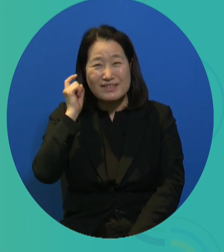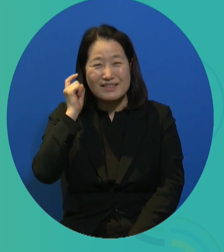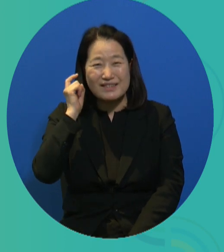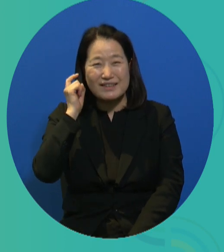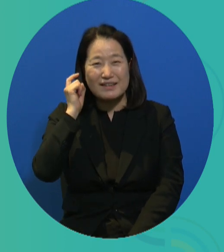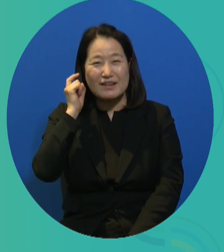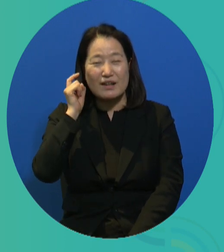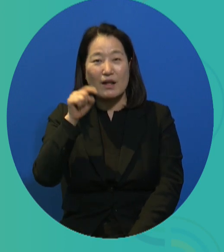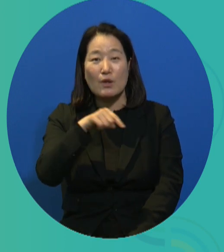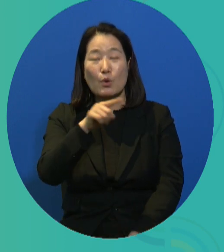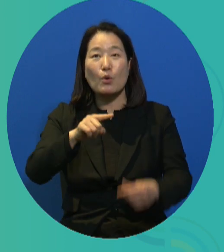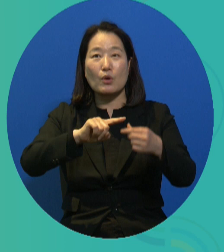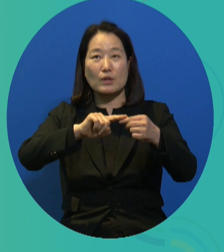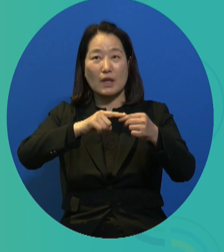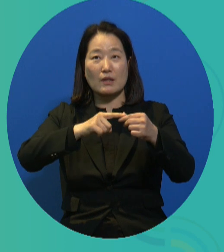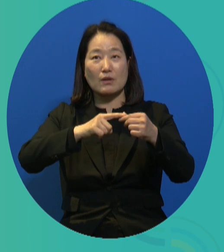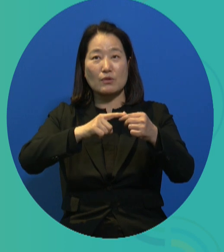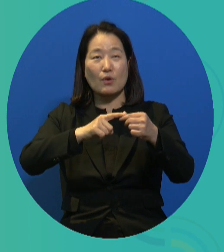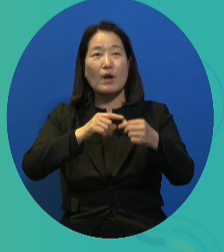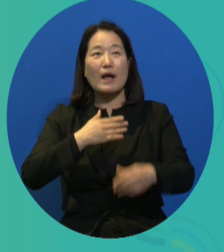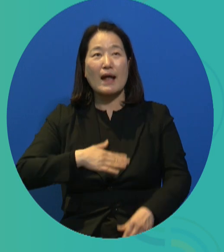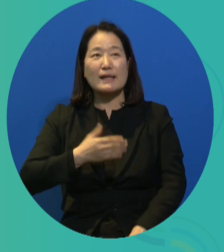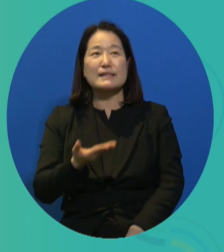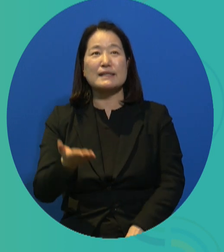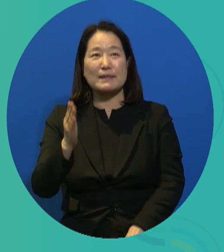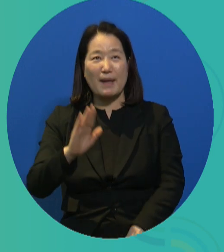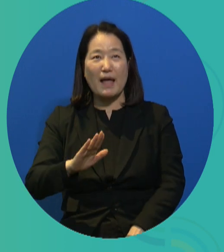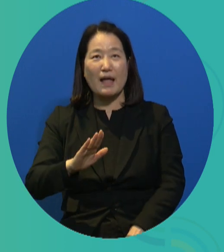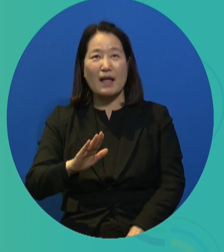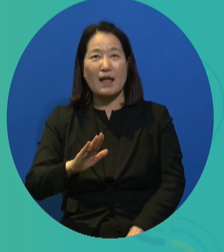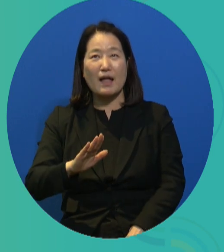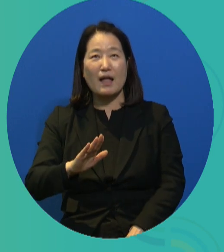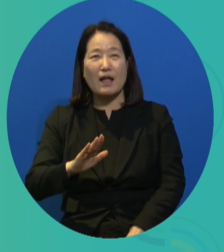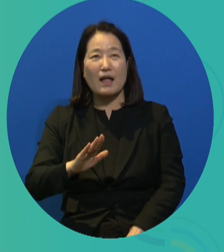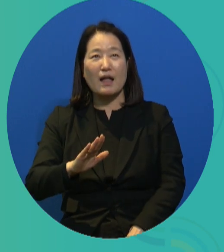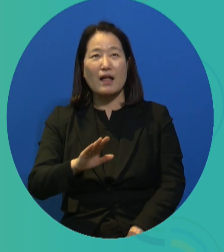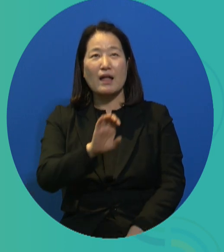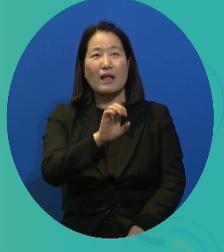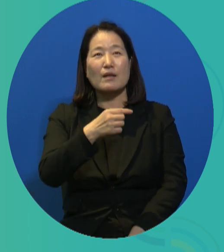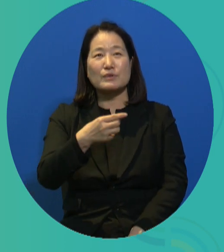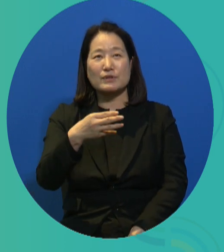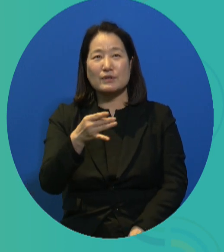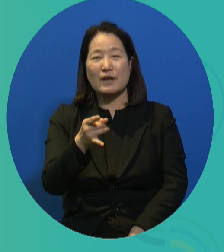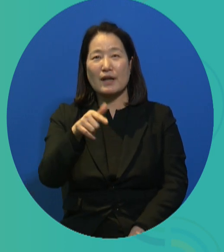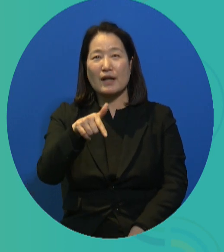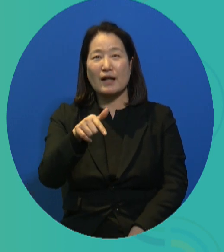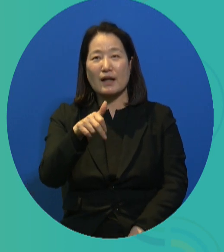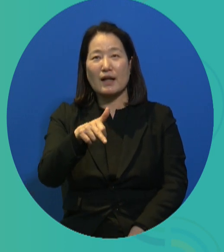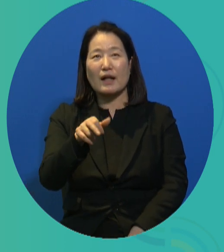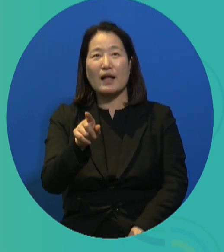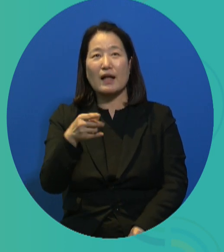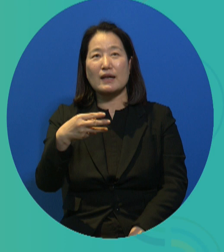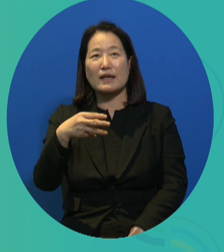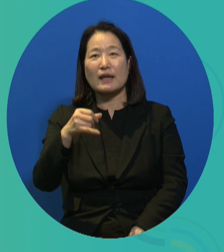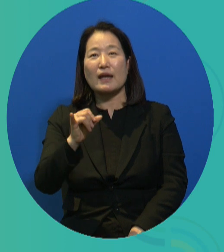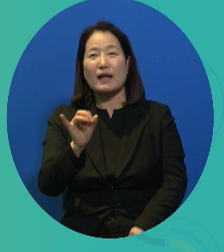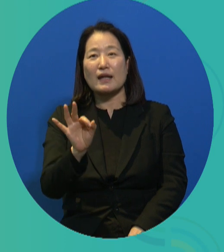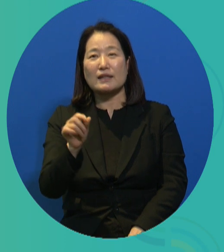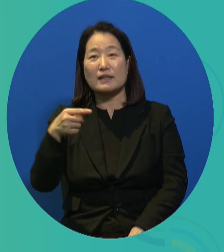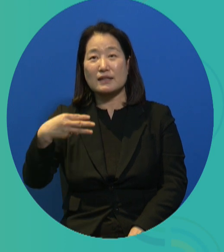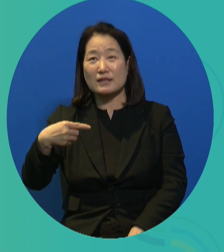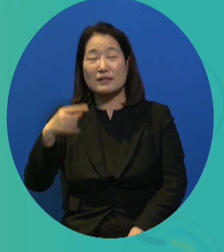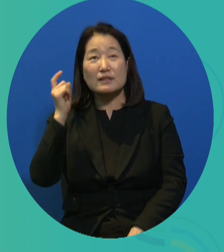time you've heard this word? This might not be very familiar to you, but I'm sure you've heard of the word Precariate.